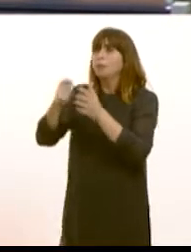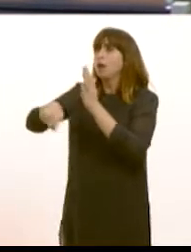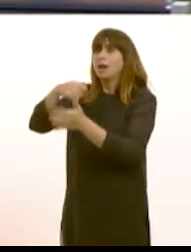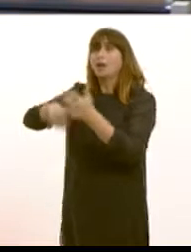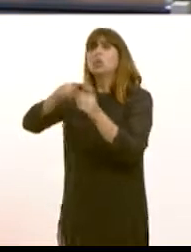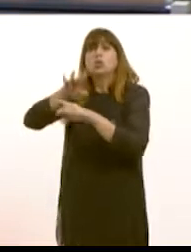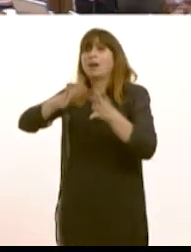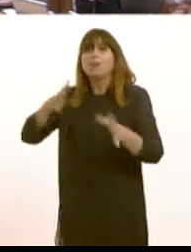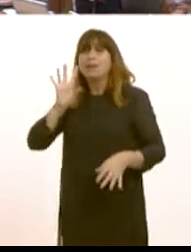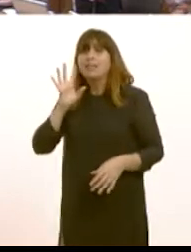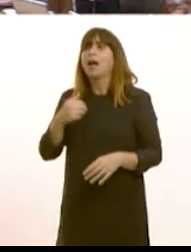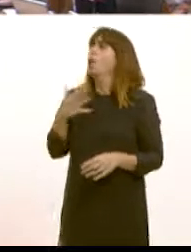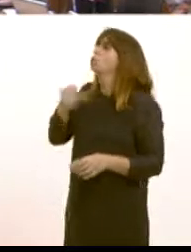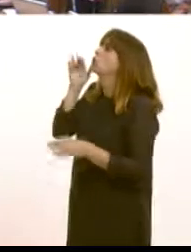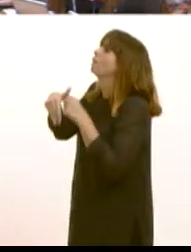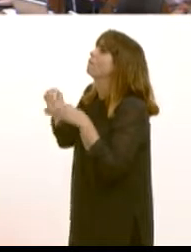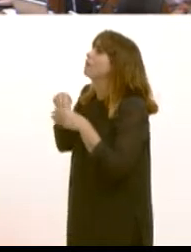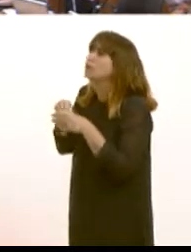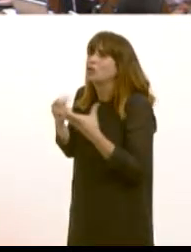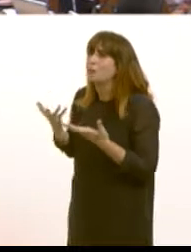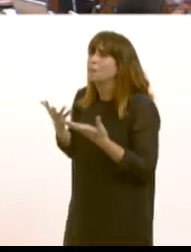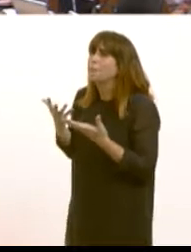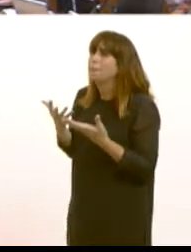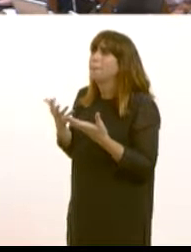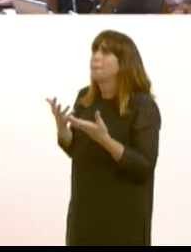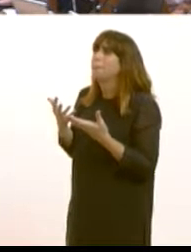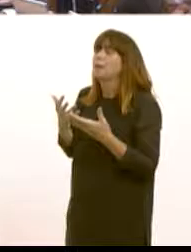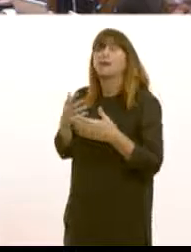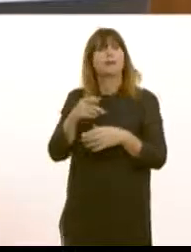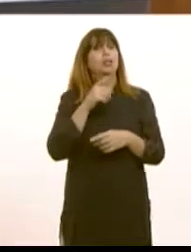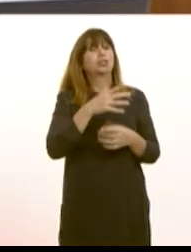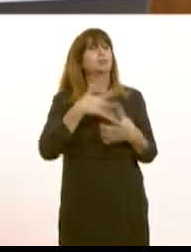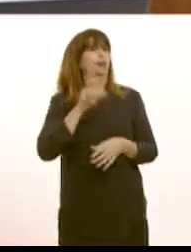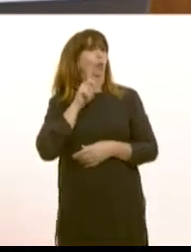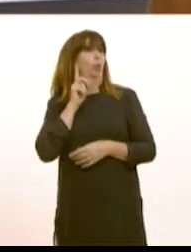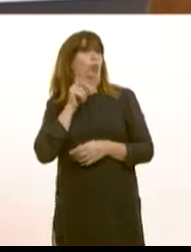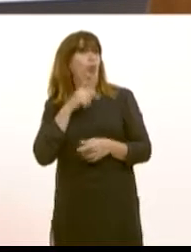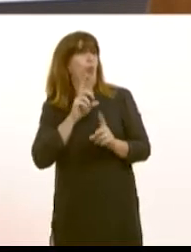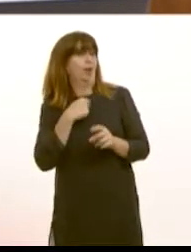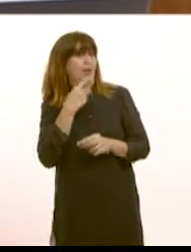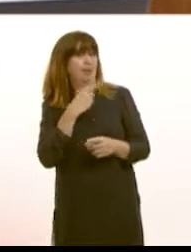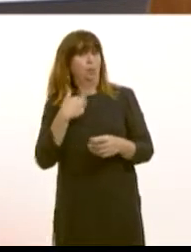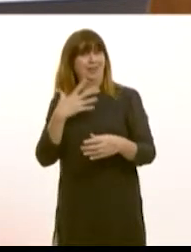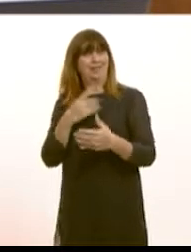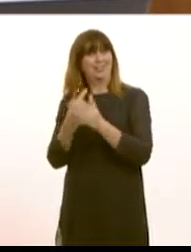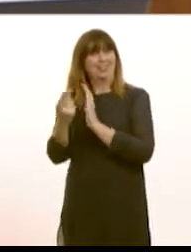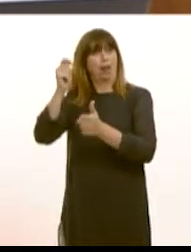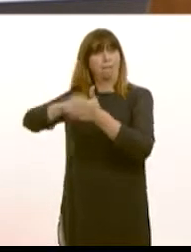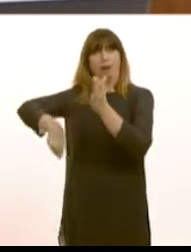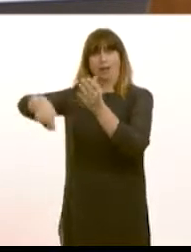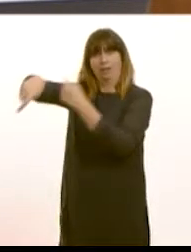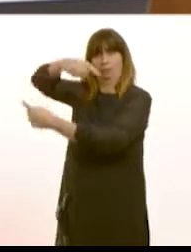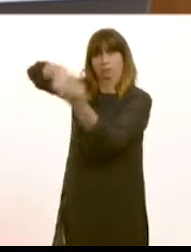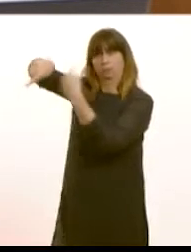hasn't been following the media You're not pusscating it again. for two or three months. So, access to the single market for goods and services